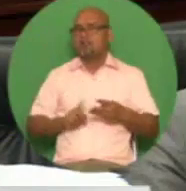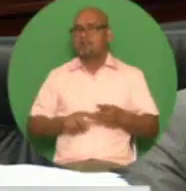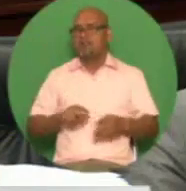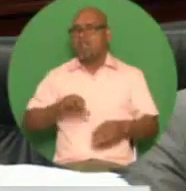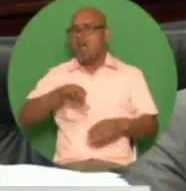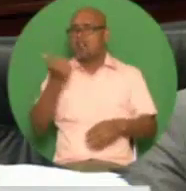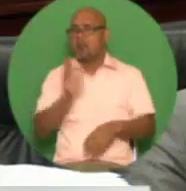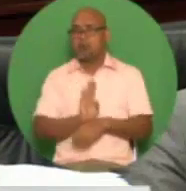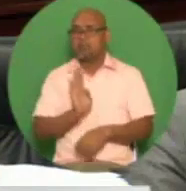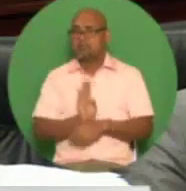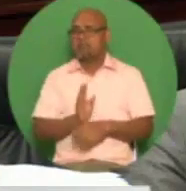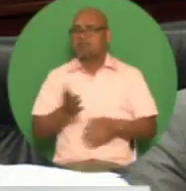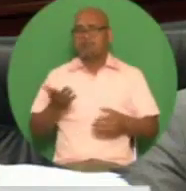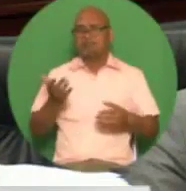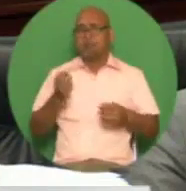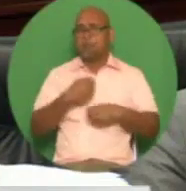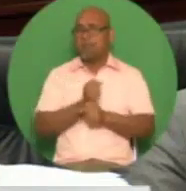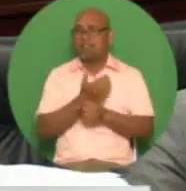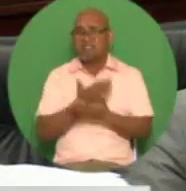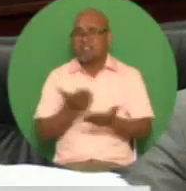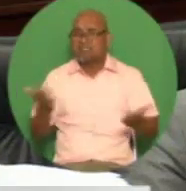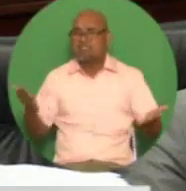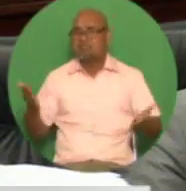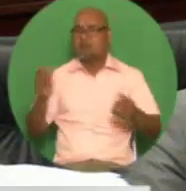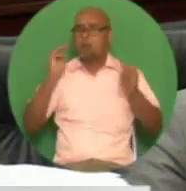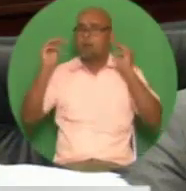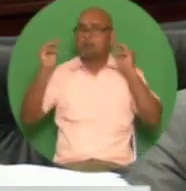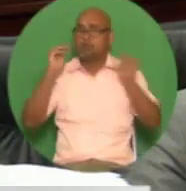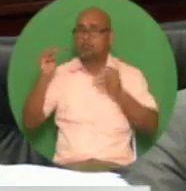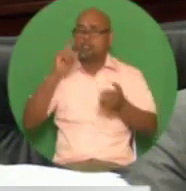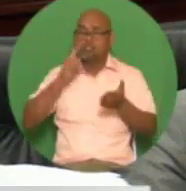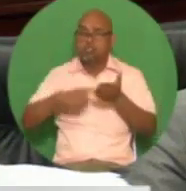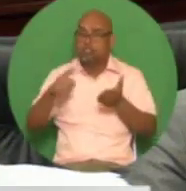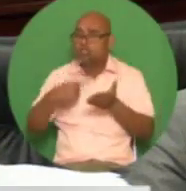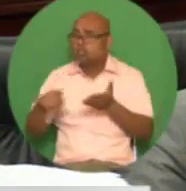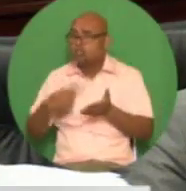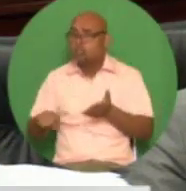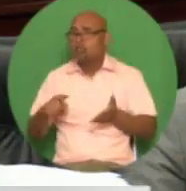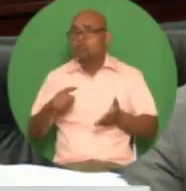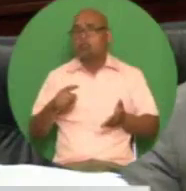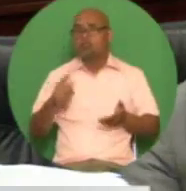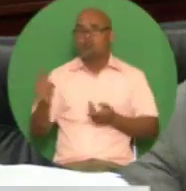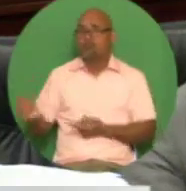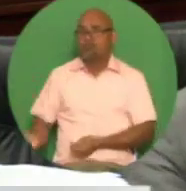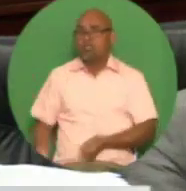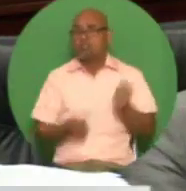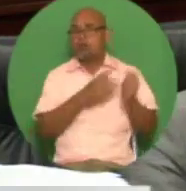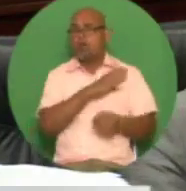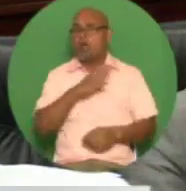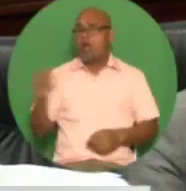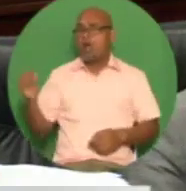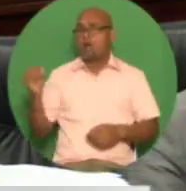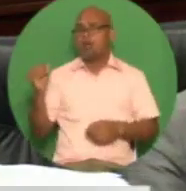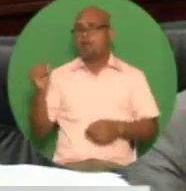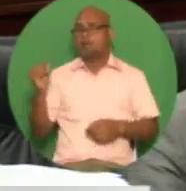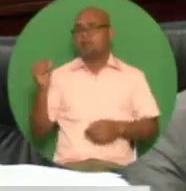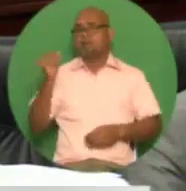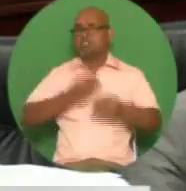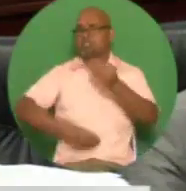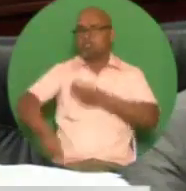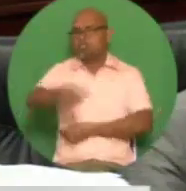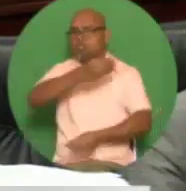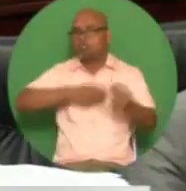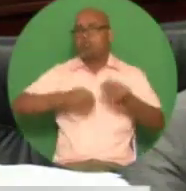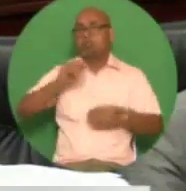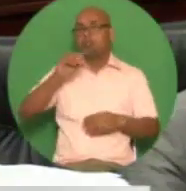businesses approved by the minister with the responsibility for trade and industry the appropriate legislation to give effect to this measure that